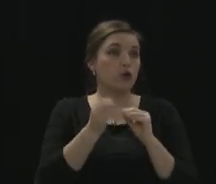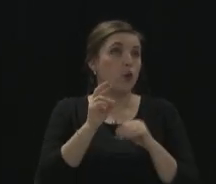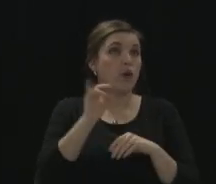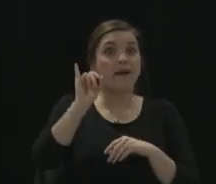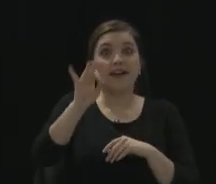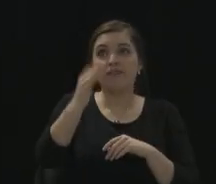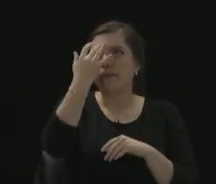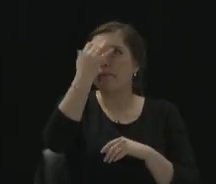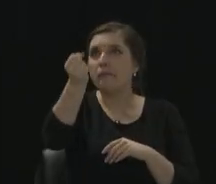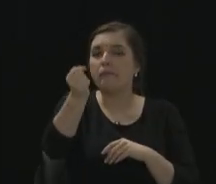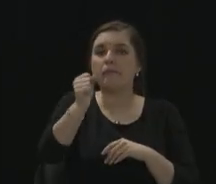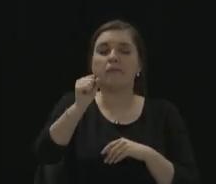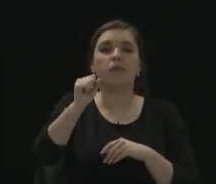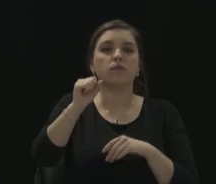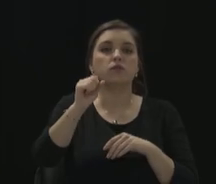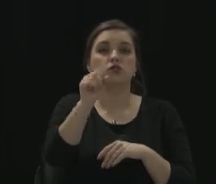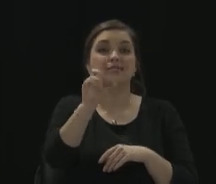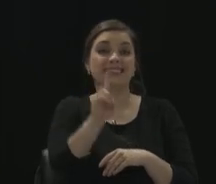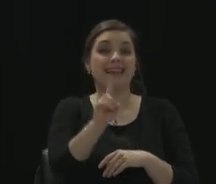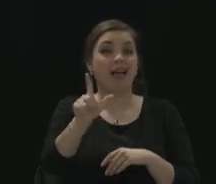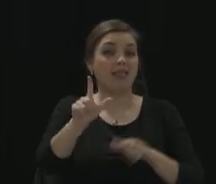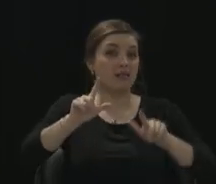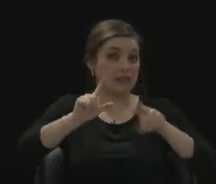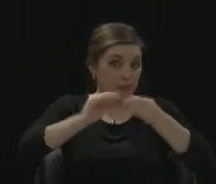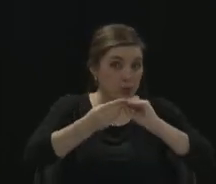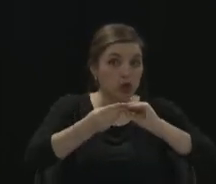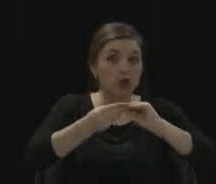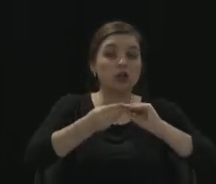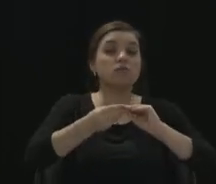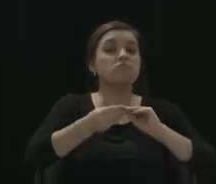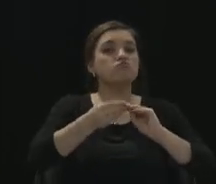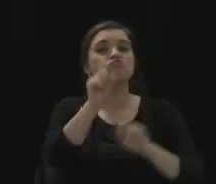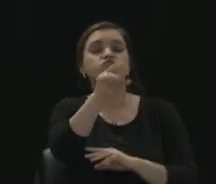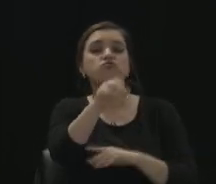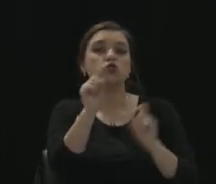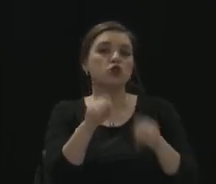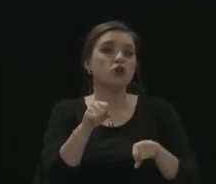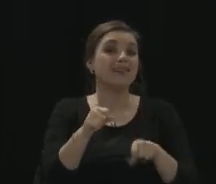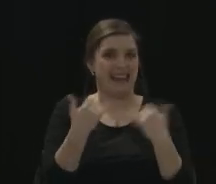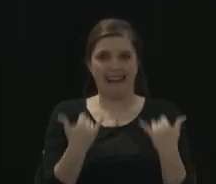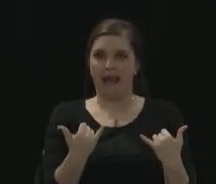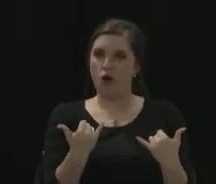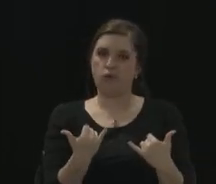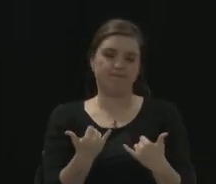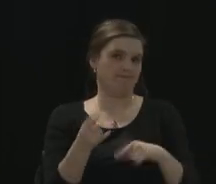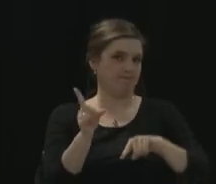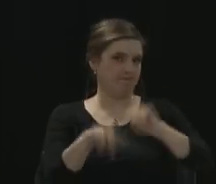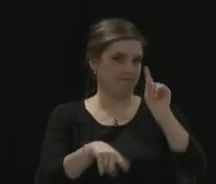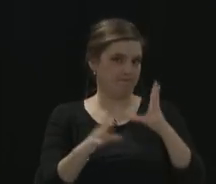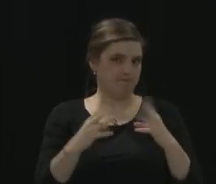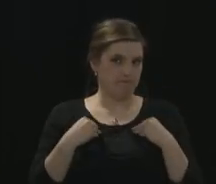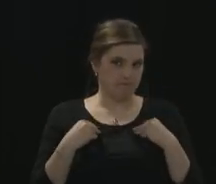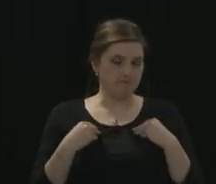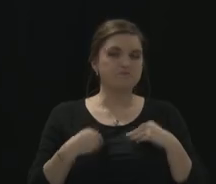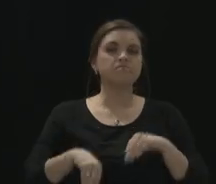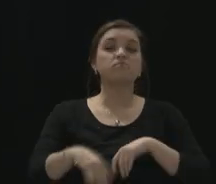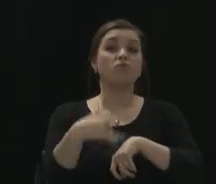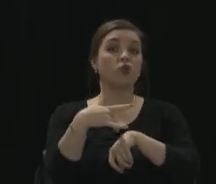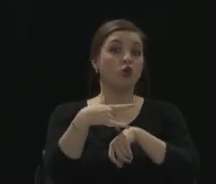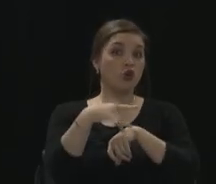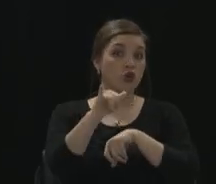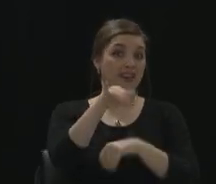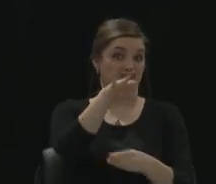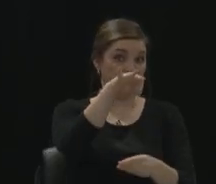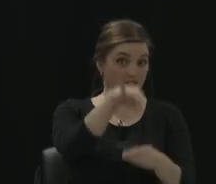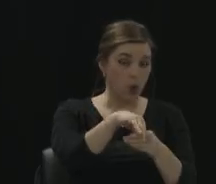Ohio driver's license number. Right. Those are not acceptable anymore on early voting and or election